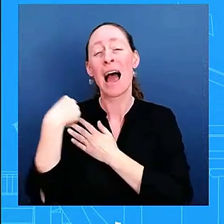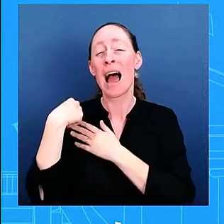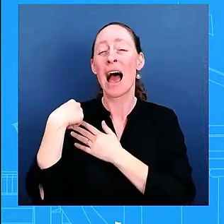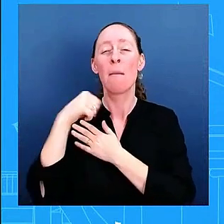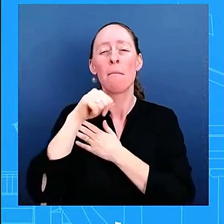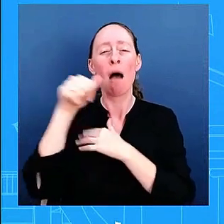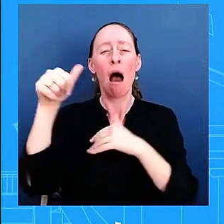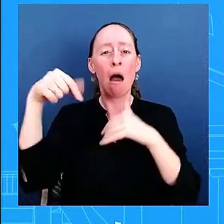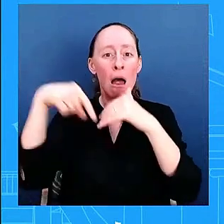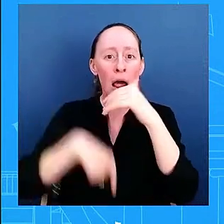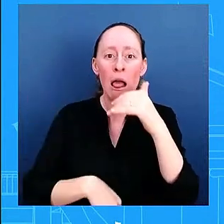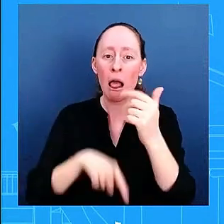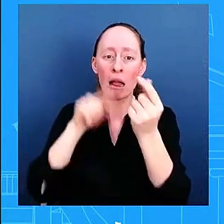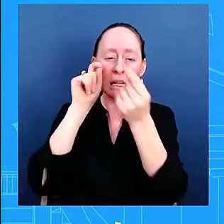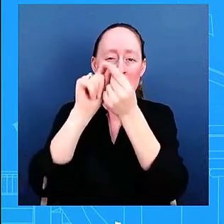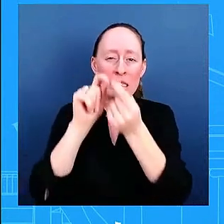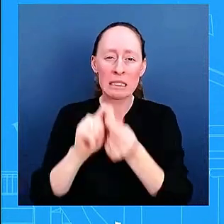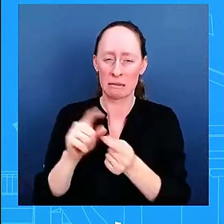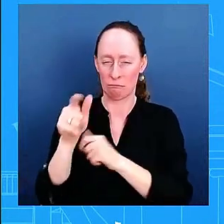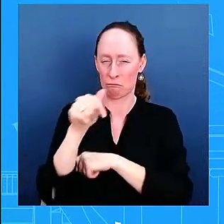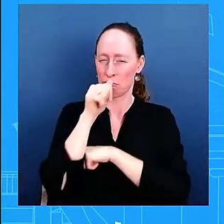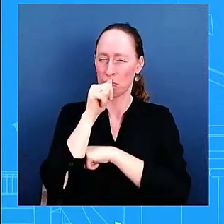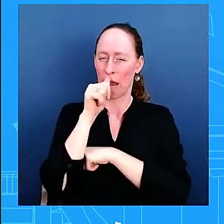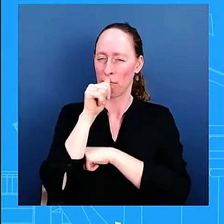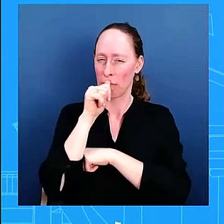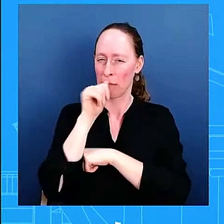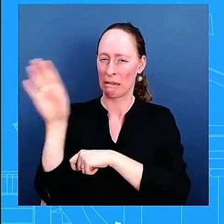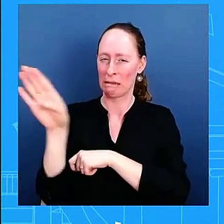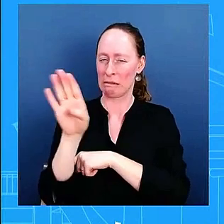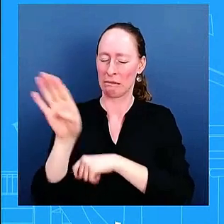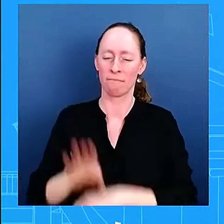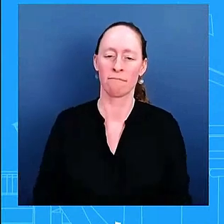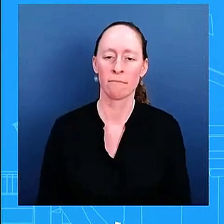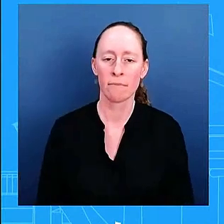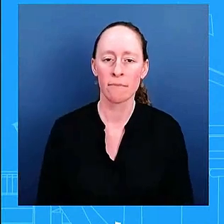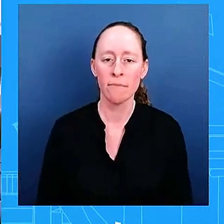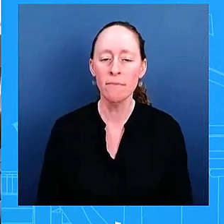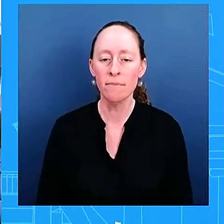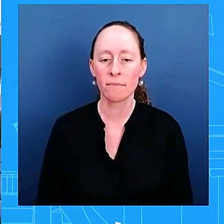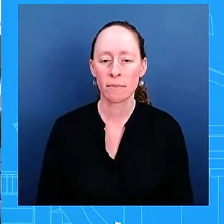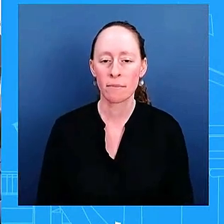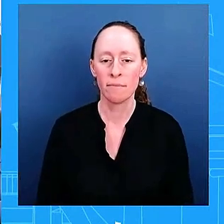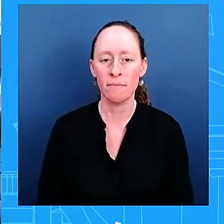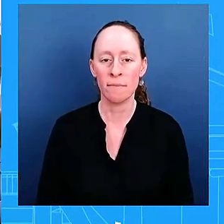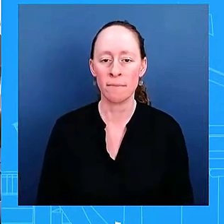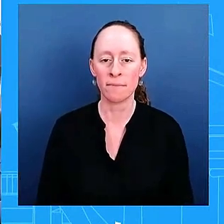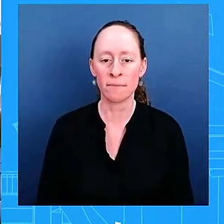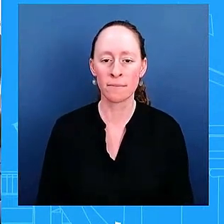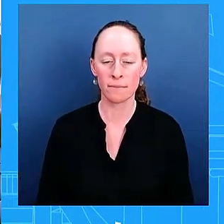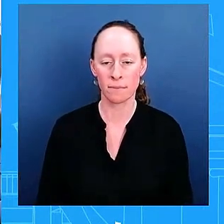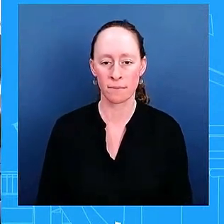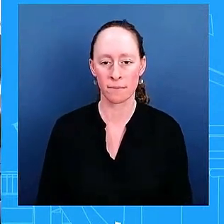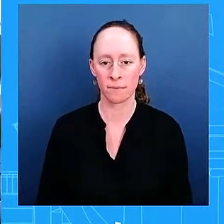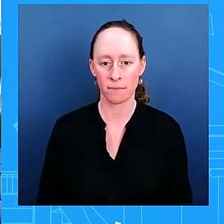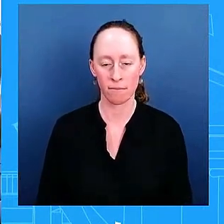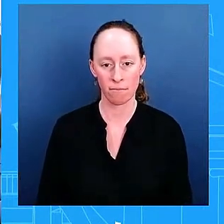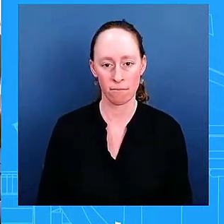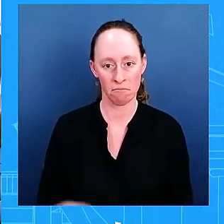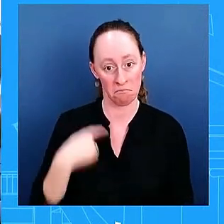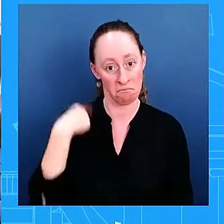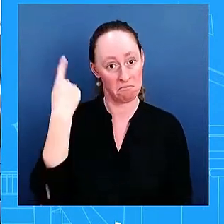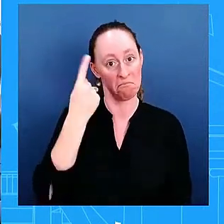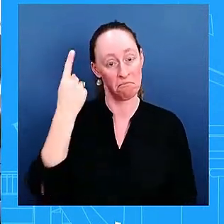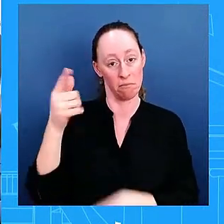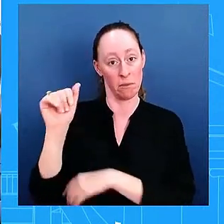conversations from here okay so this administration has warned israel that it could lose access to some u.s weapon